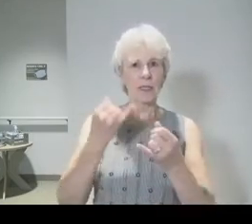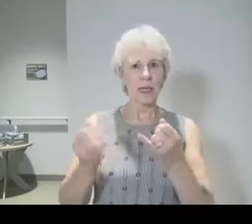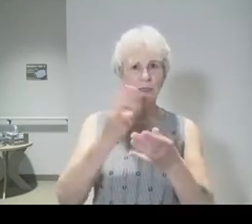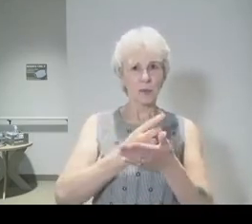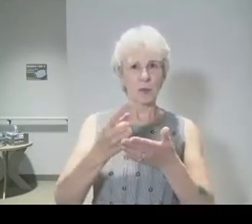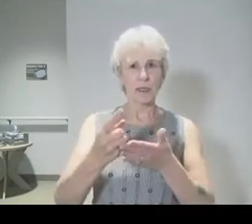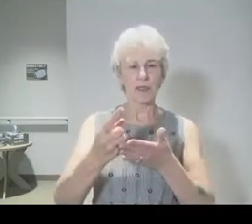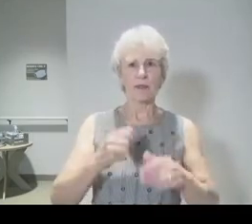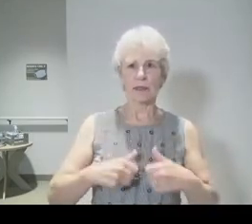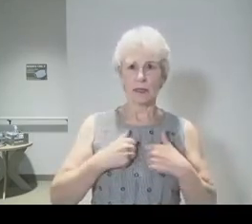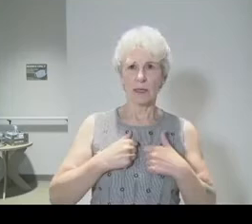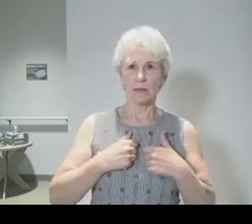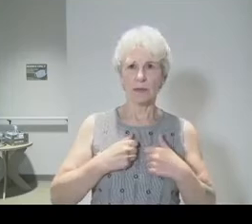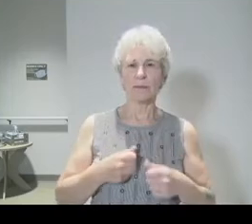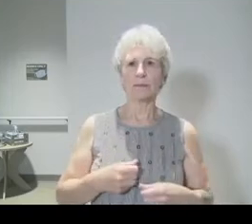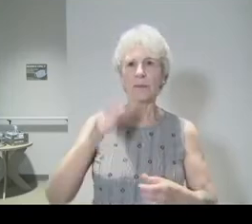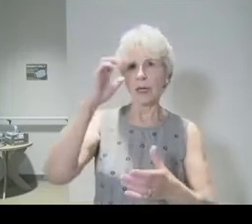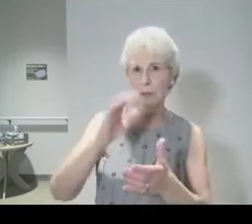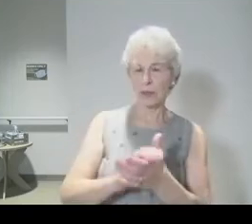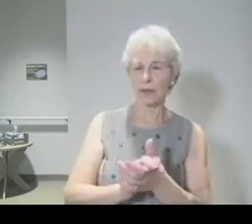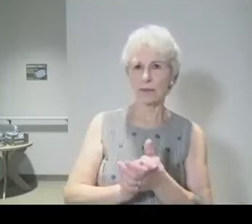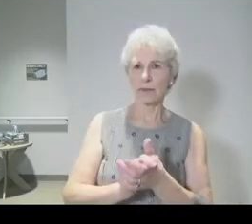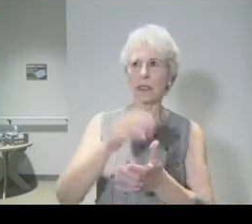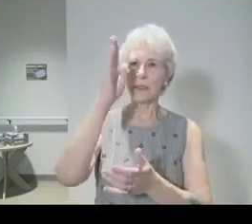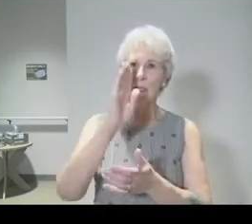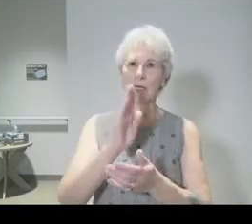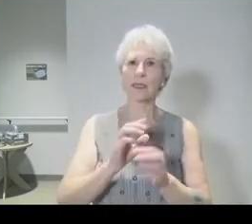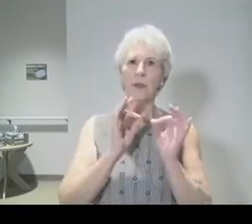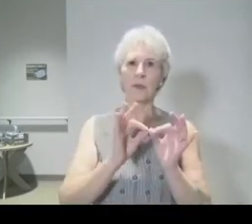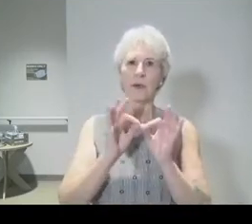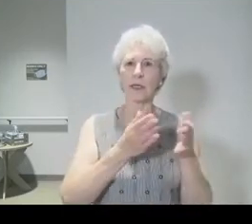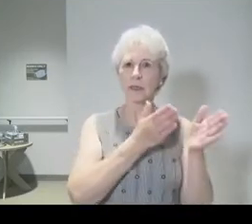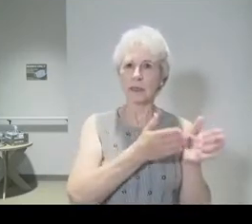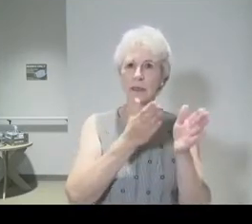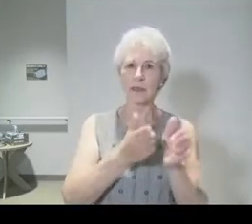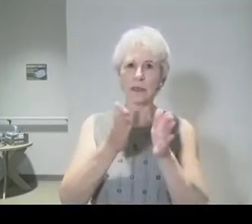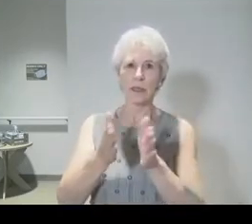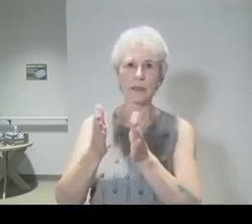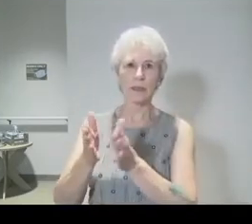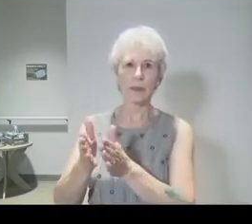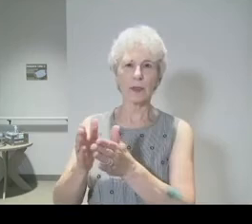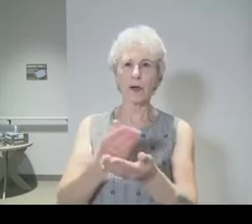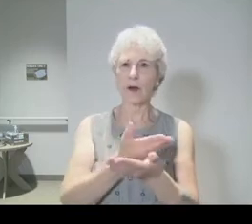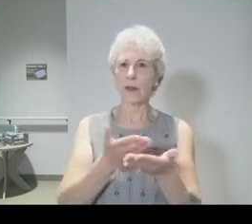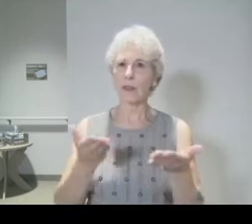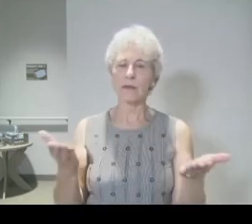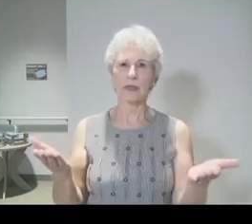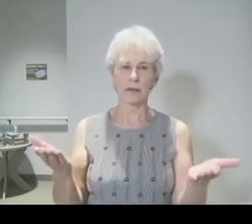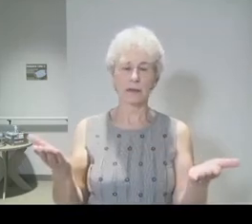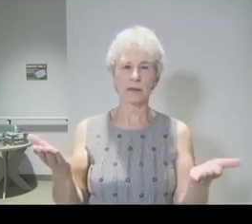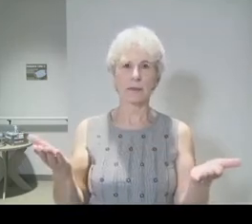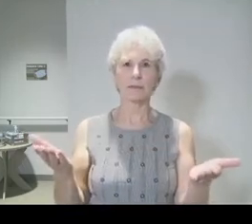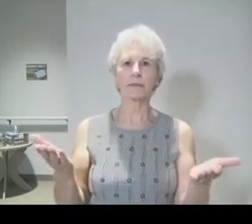his life. And I believe that God sovereignly lined up the events of Christ's life to